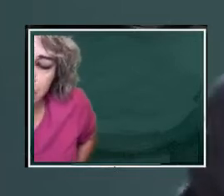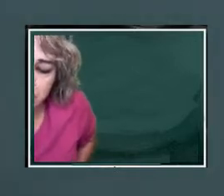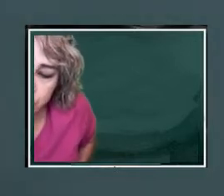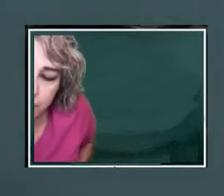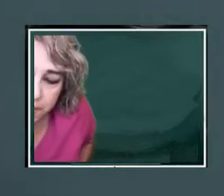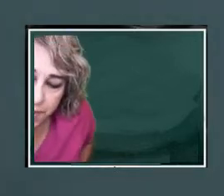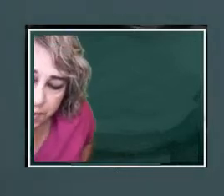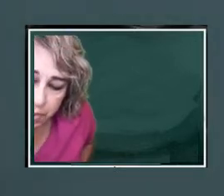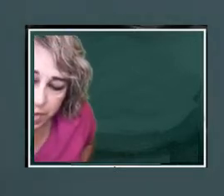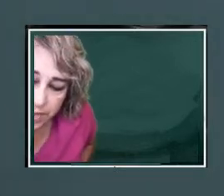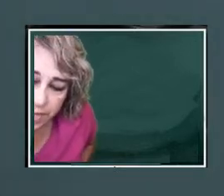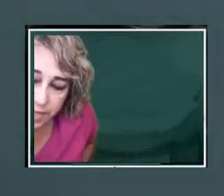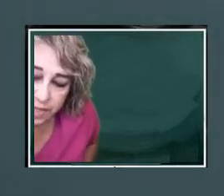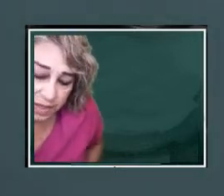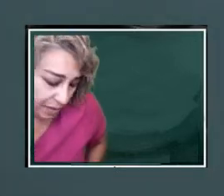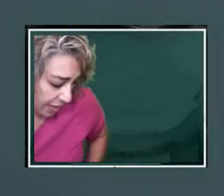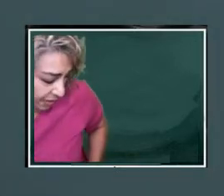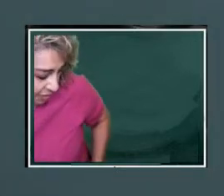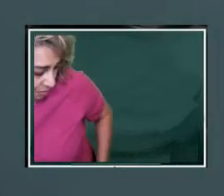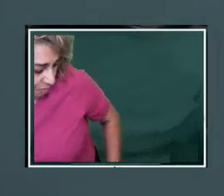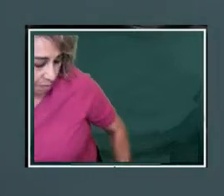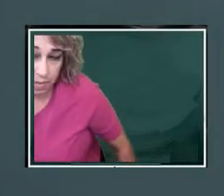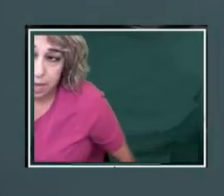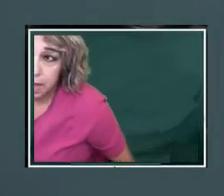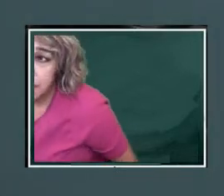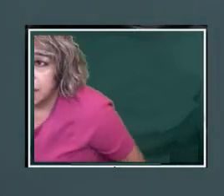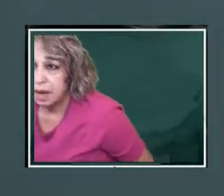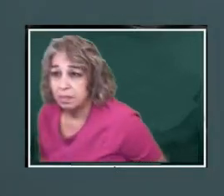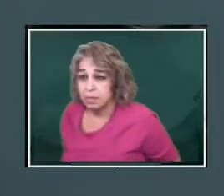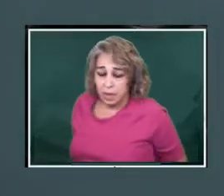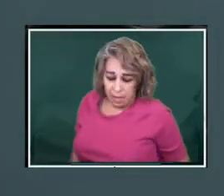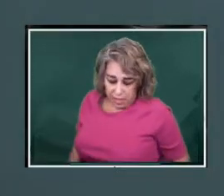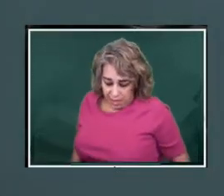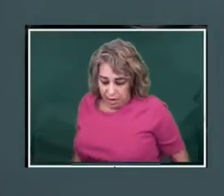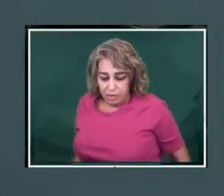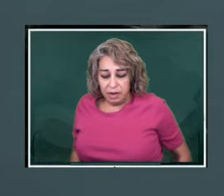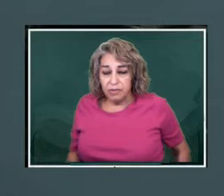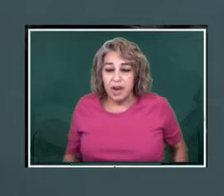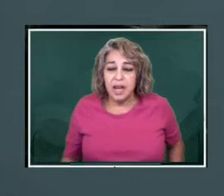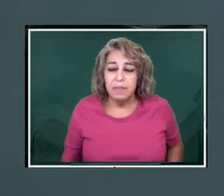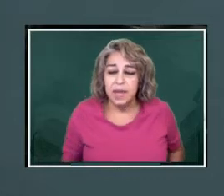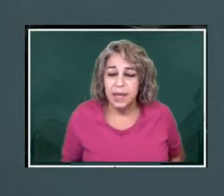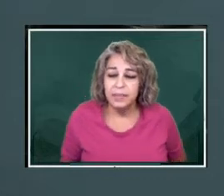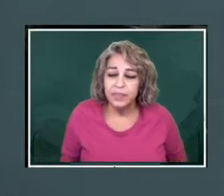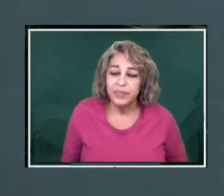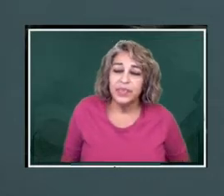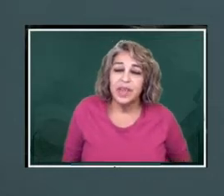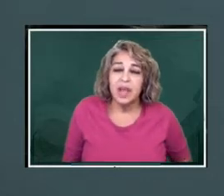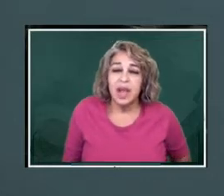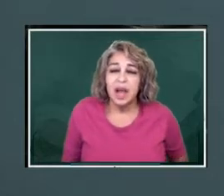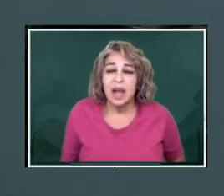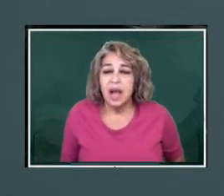I don't want to be a president that's covering for anybody.